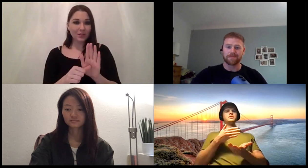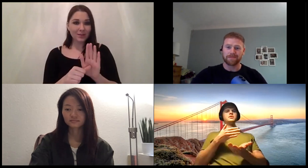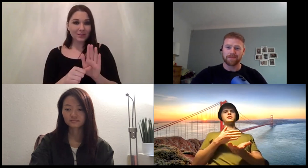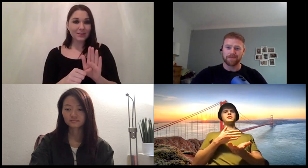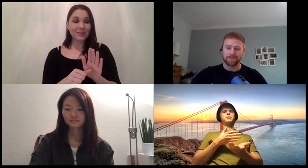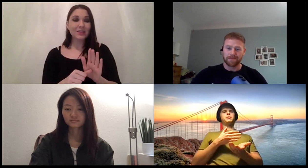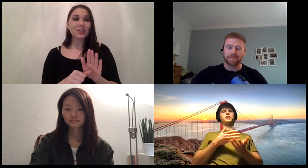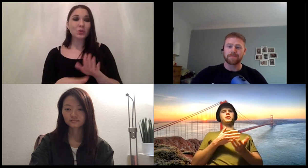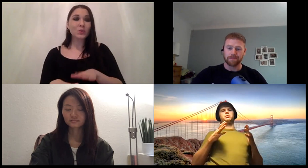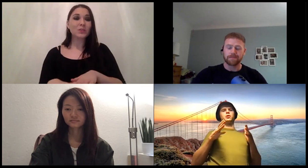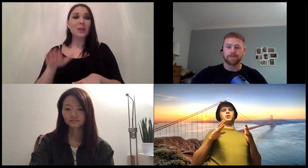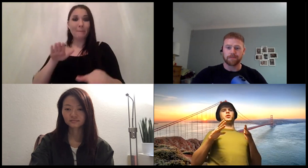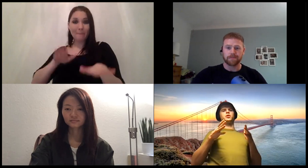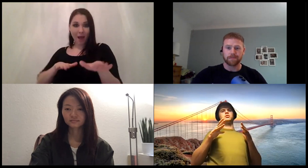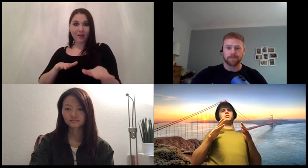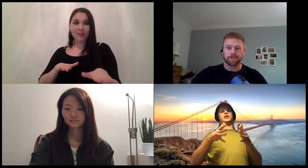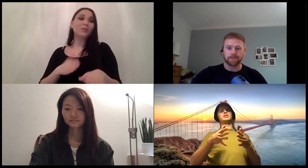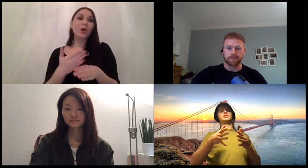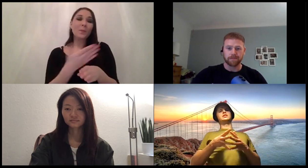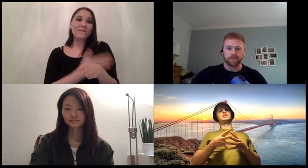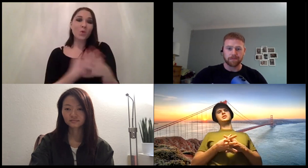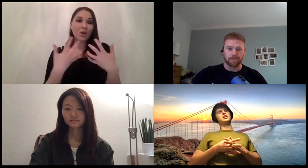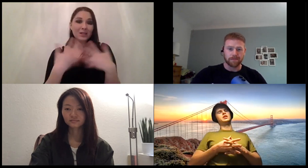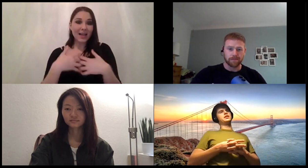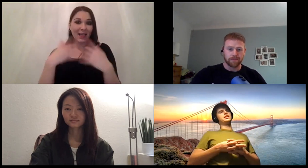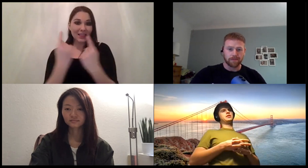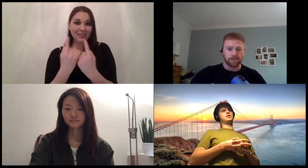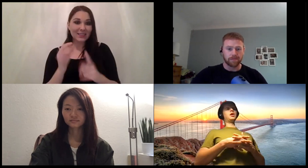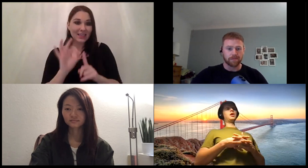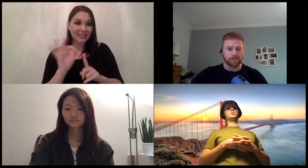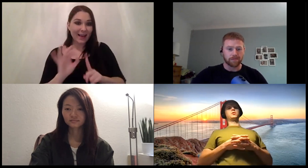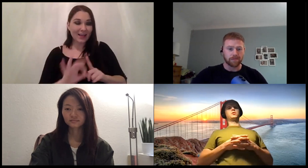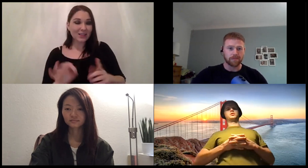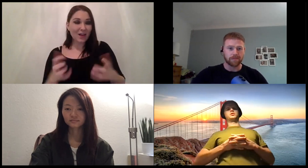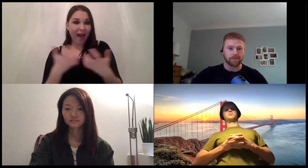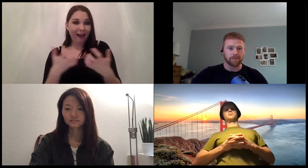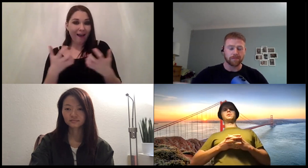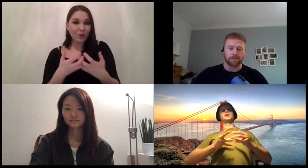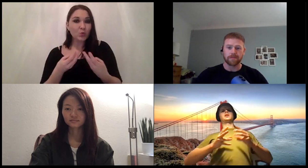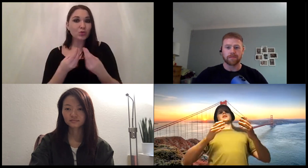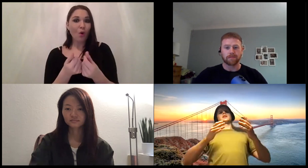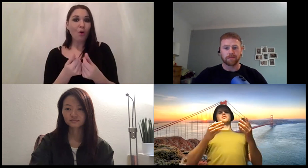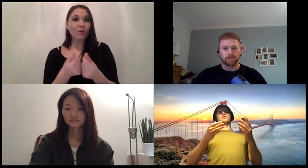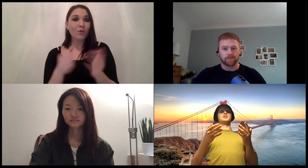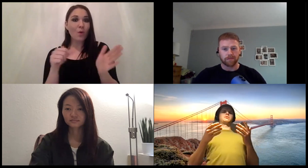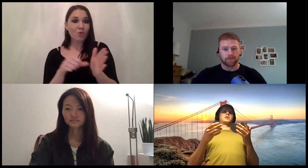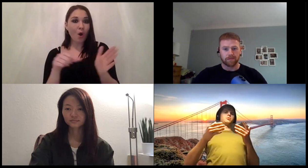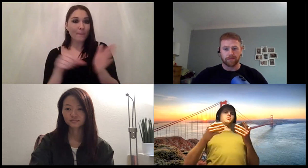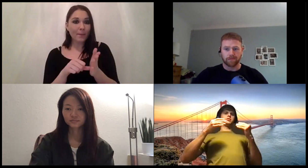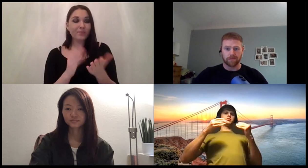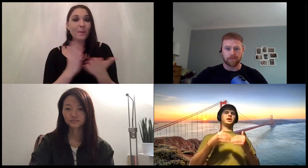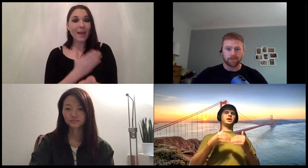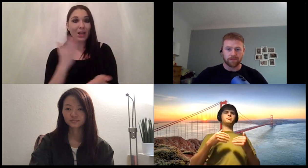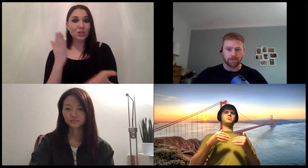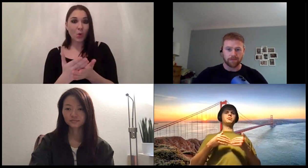take a step back right so before going into the technical details as in how you would solve a certain problem let's really just make sure we have